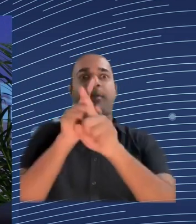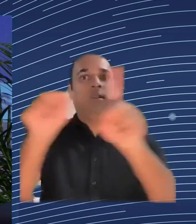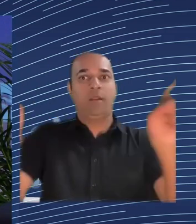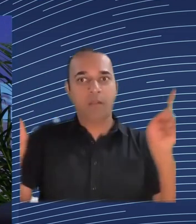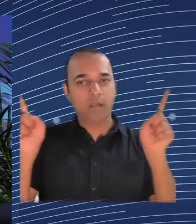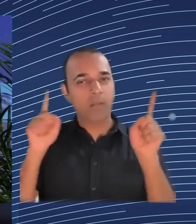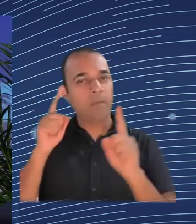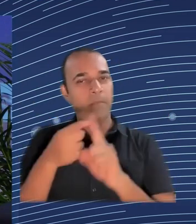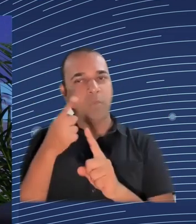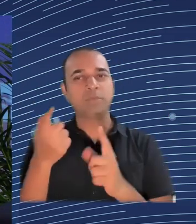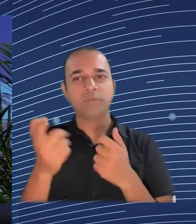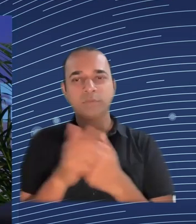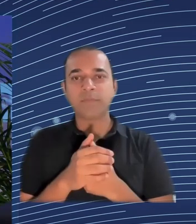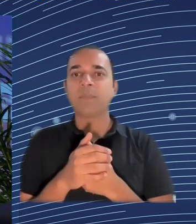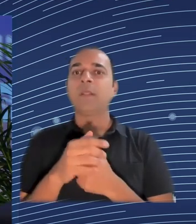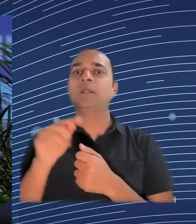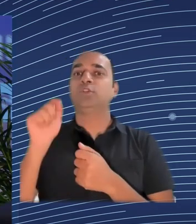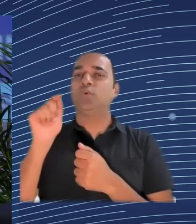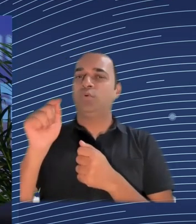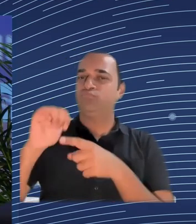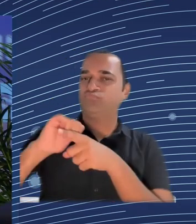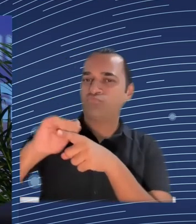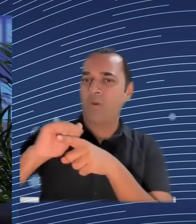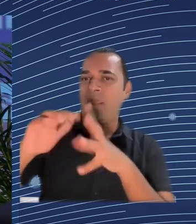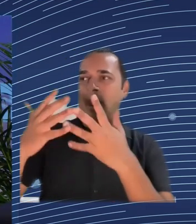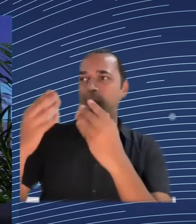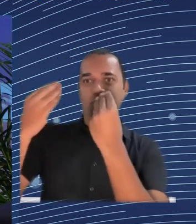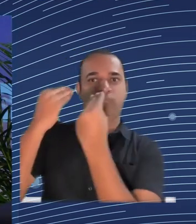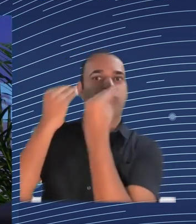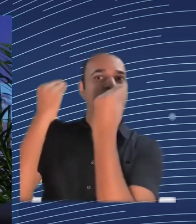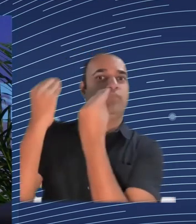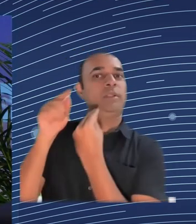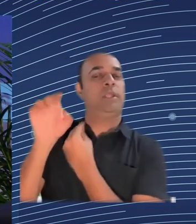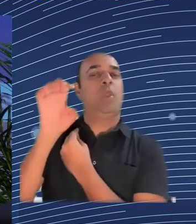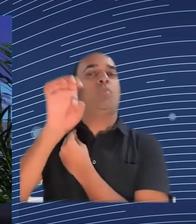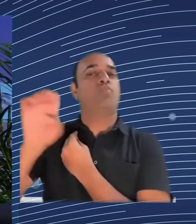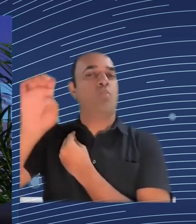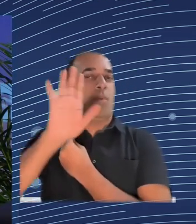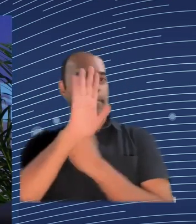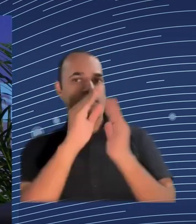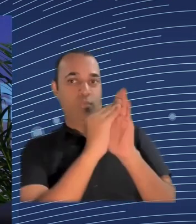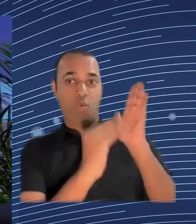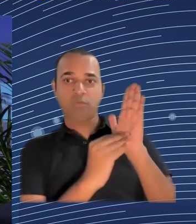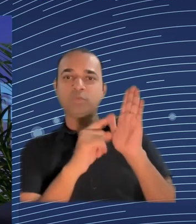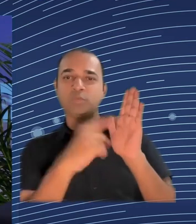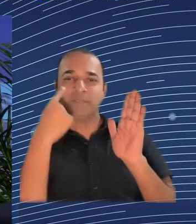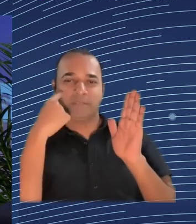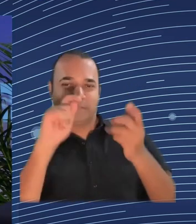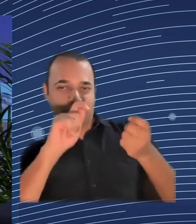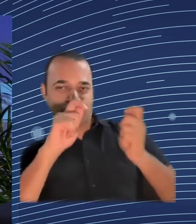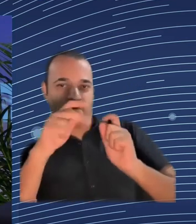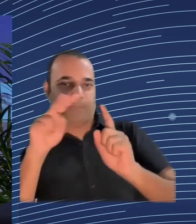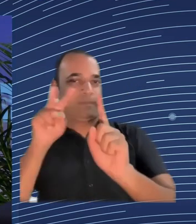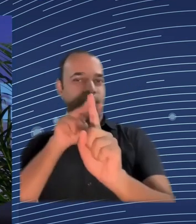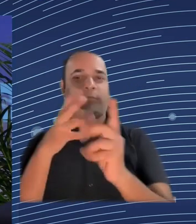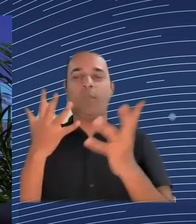perceive the topic of EU money and the projects that have been implemented. Do they perceive them? Do they perceive the values and the rights after,